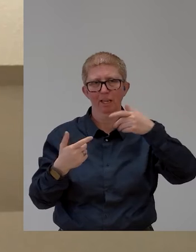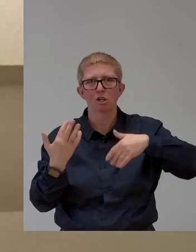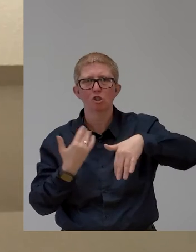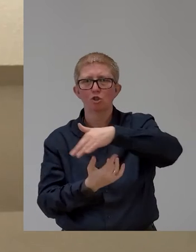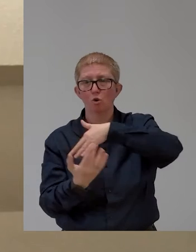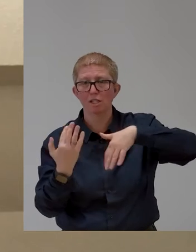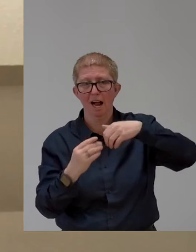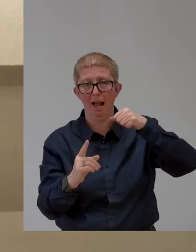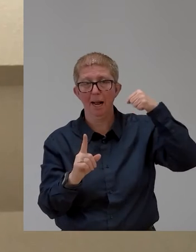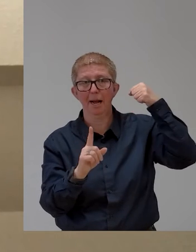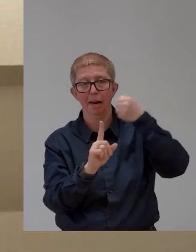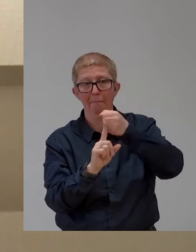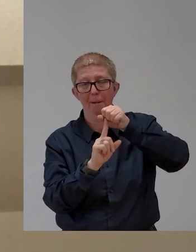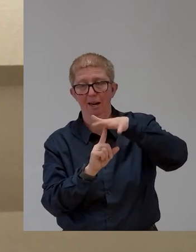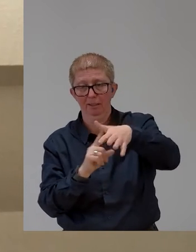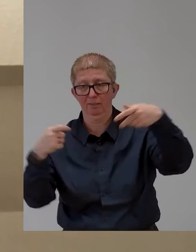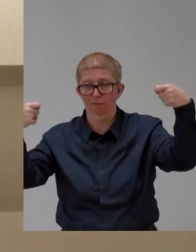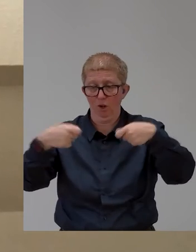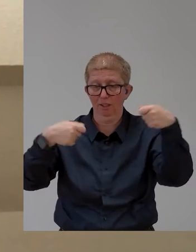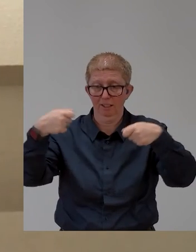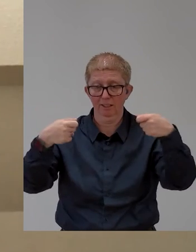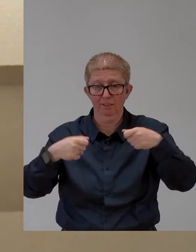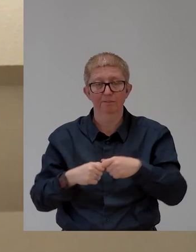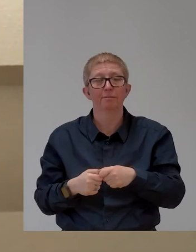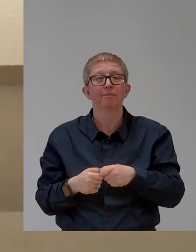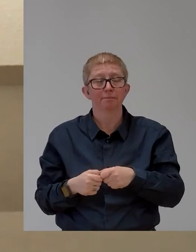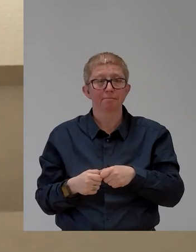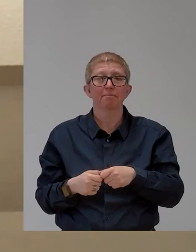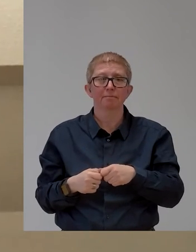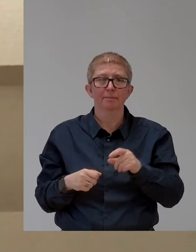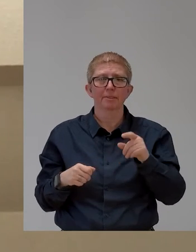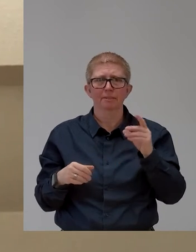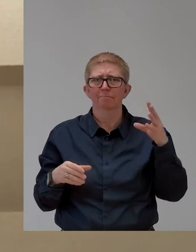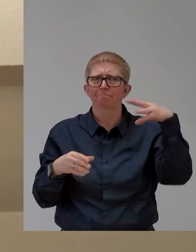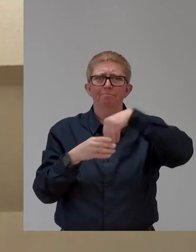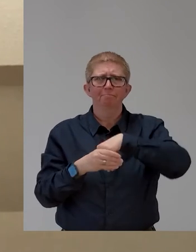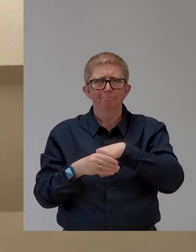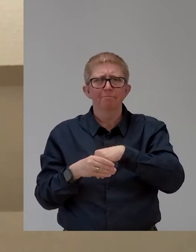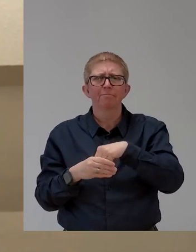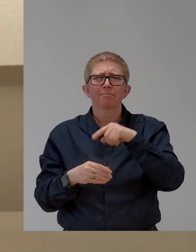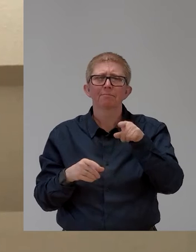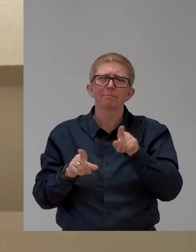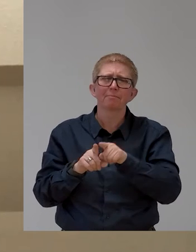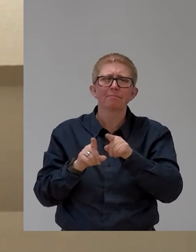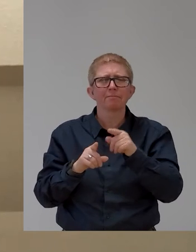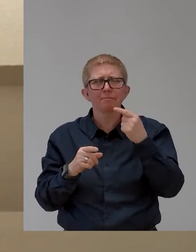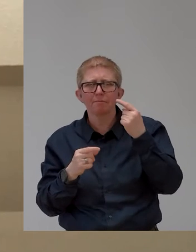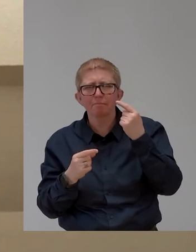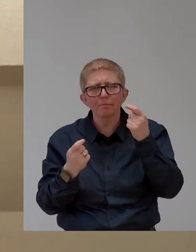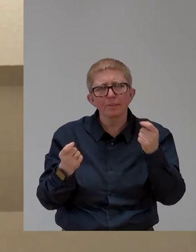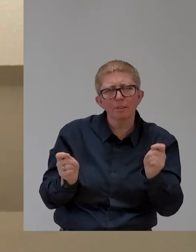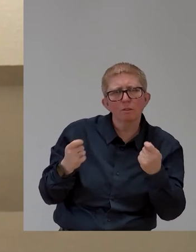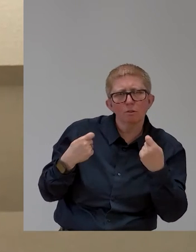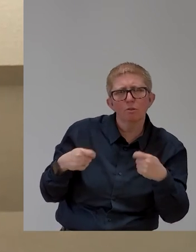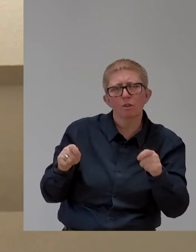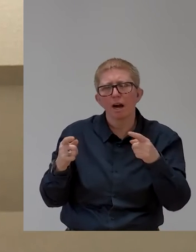And it's the first fund across Europe that is providing patient mezzanine capital to social enterprises and benefiting